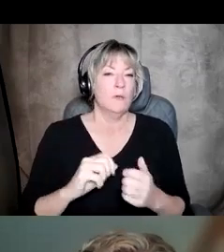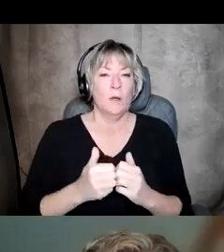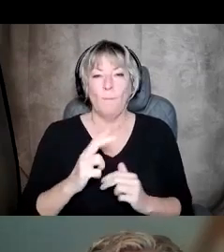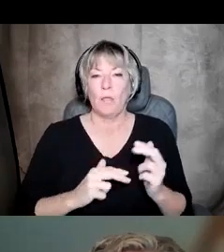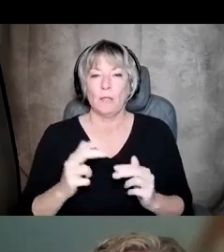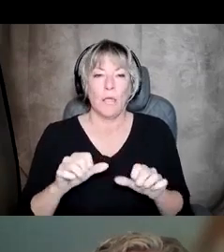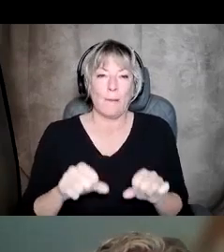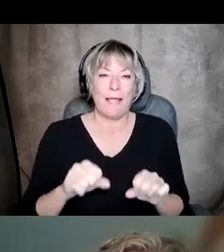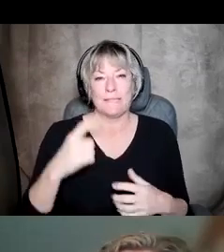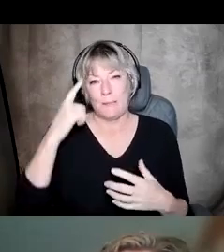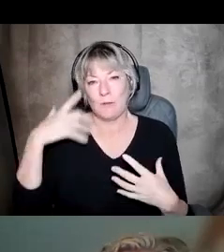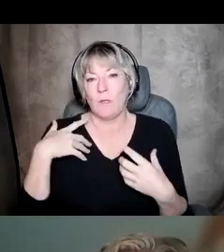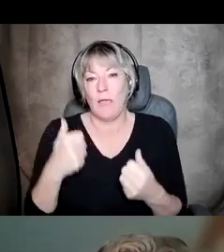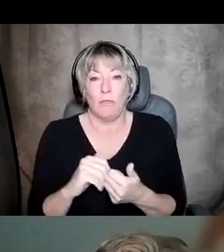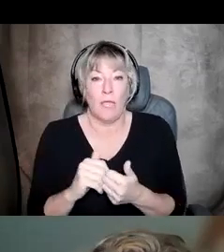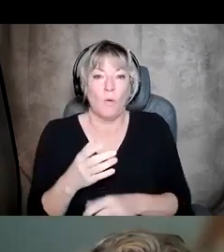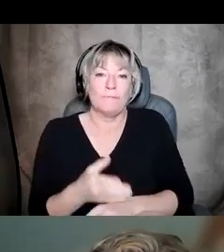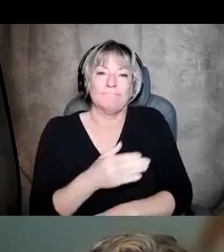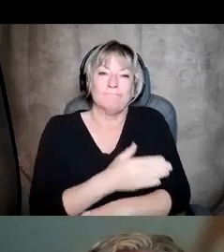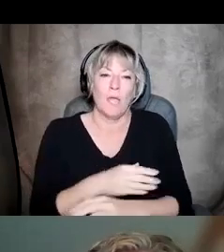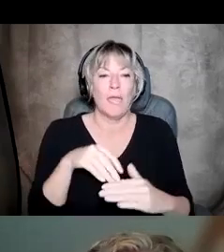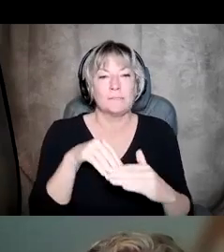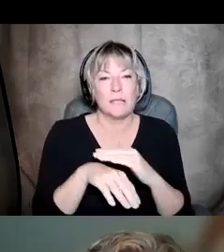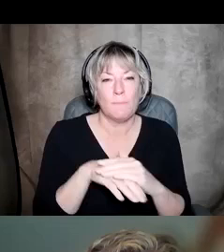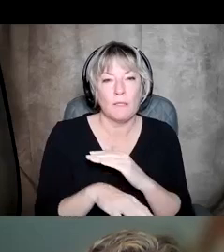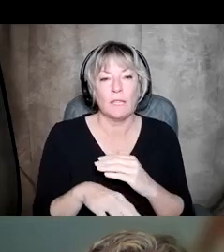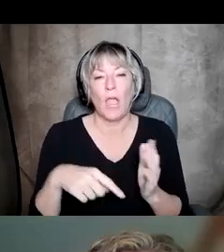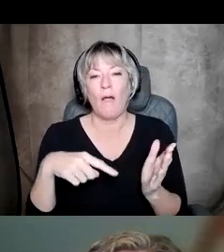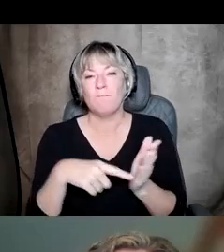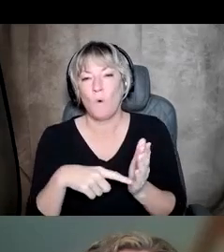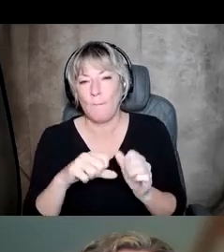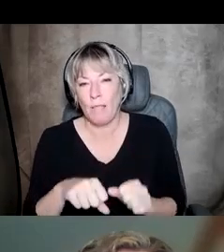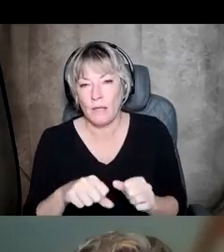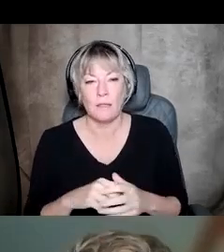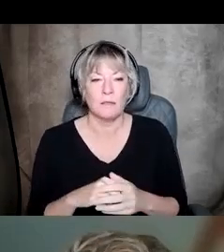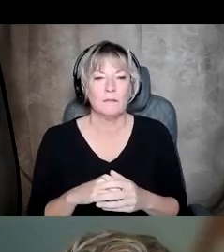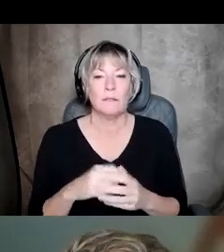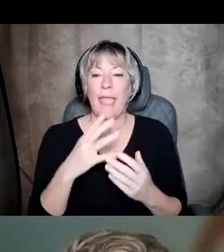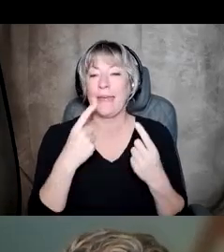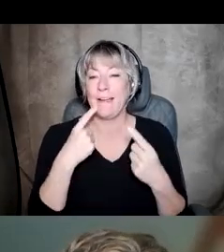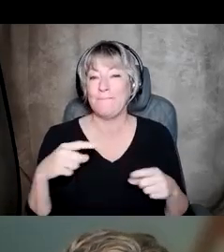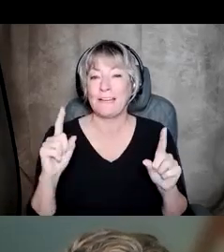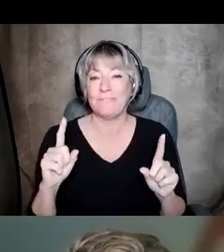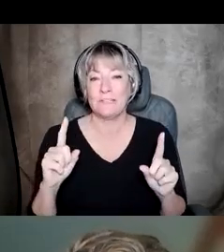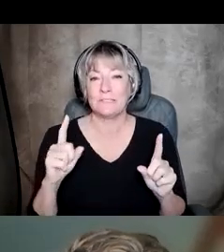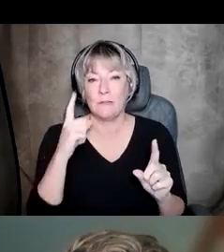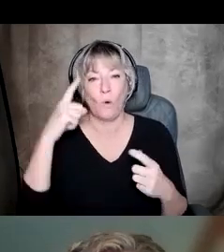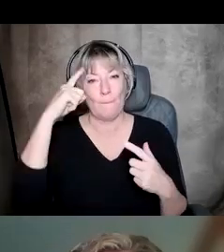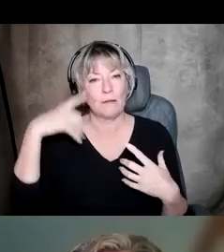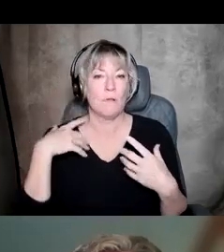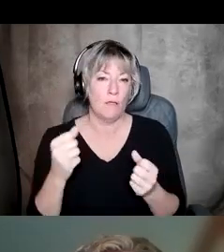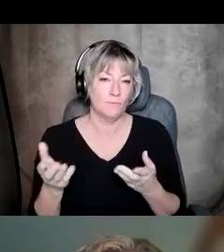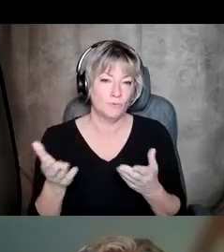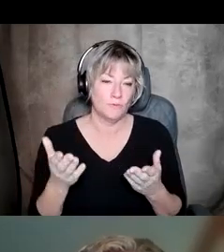in mental health by enhancing accessibility, affordability, and effectiveness of mental health services.